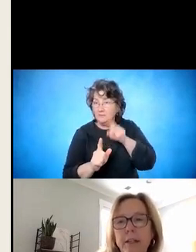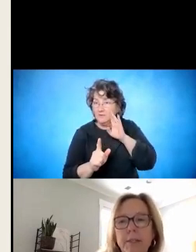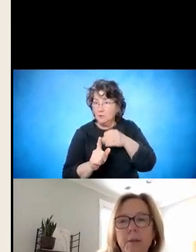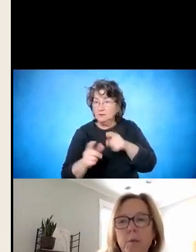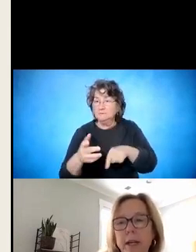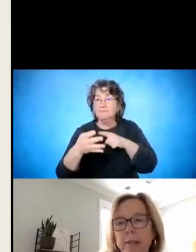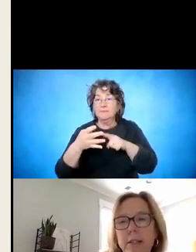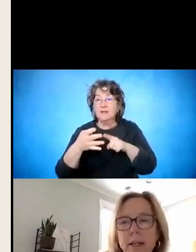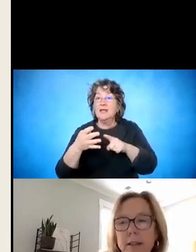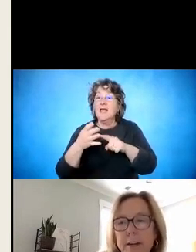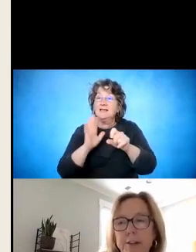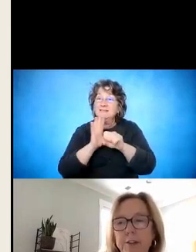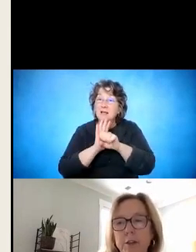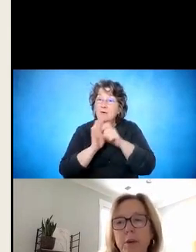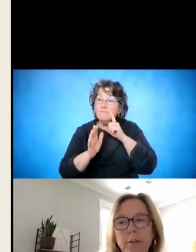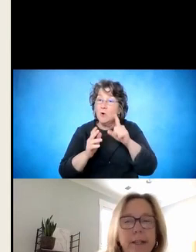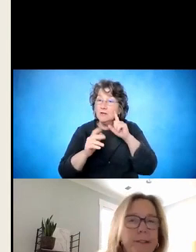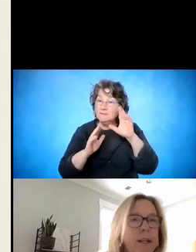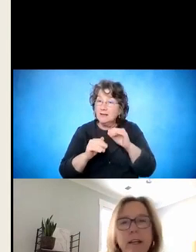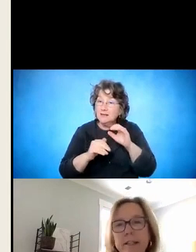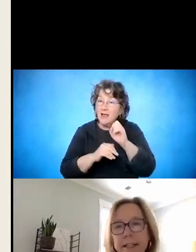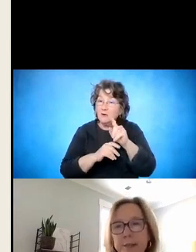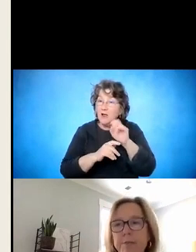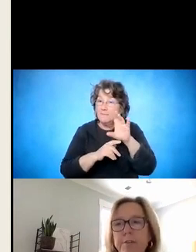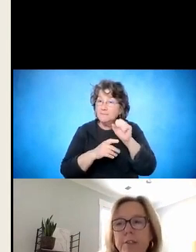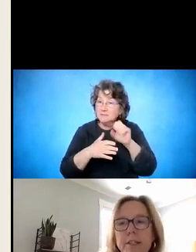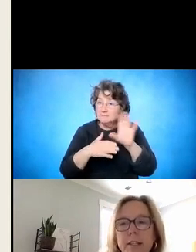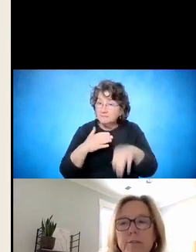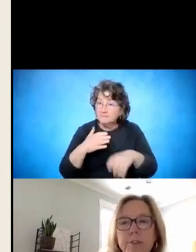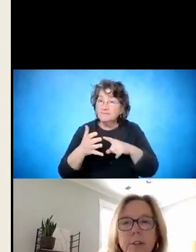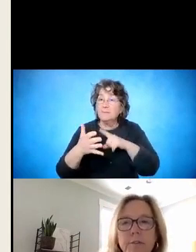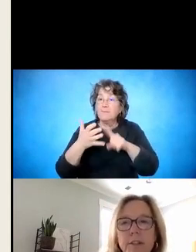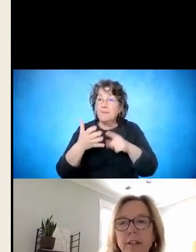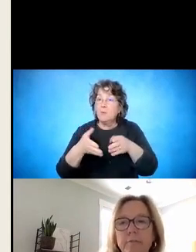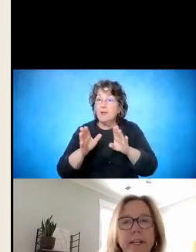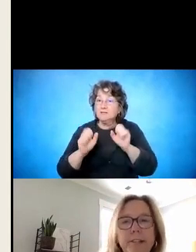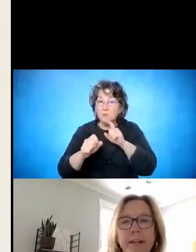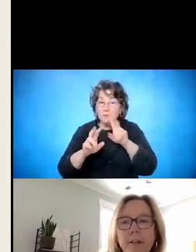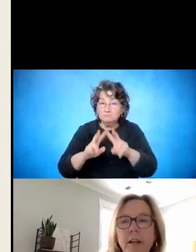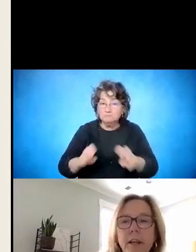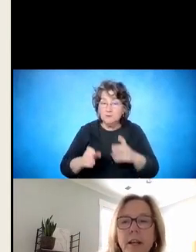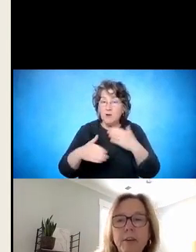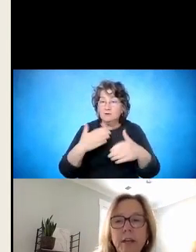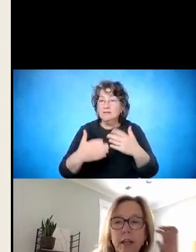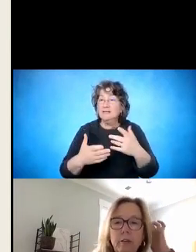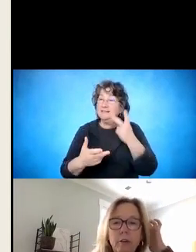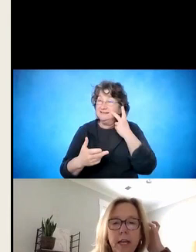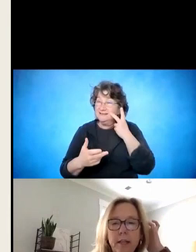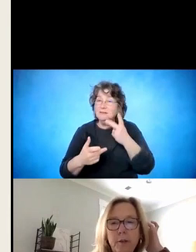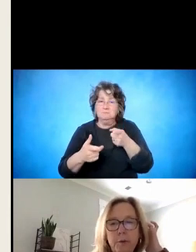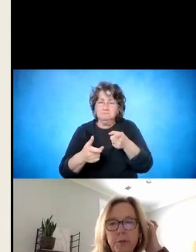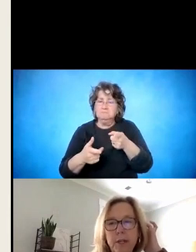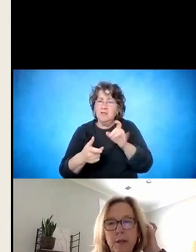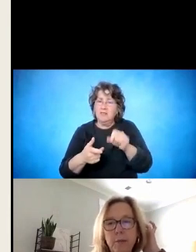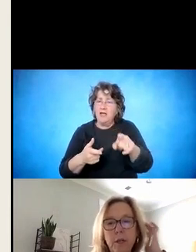outcomes and ways to identify student progress, tips for successful service delivery, etc. And you can locate